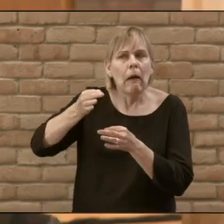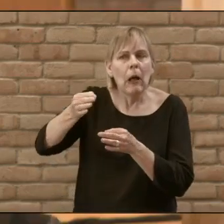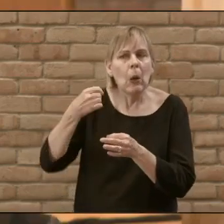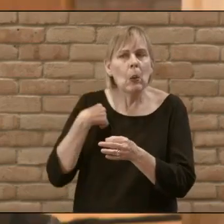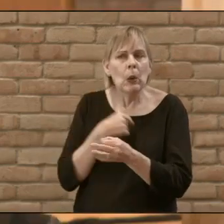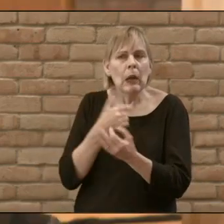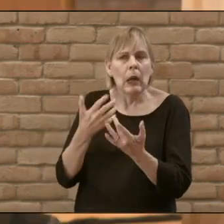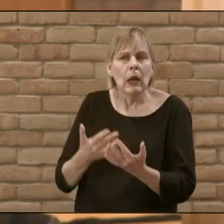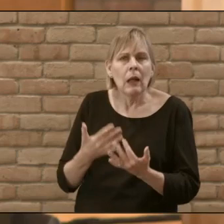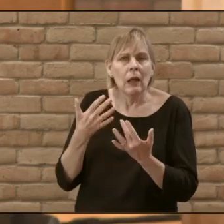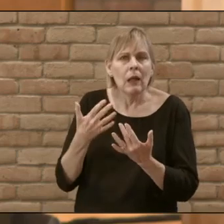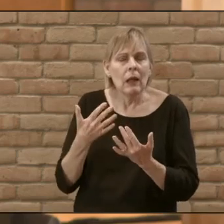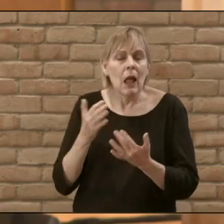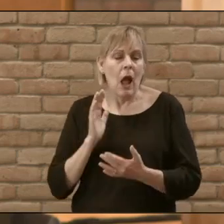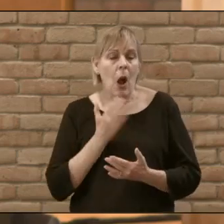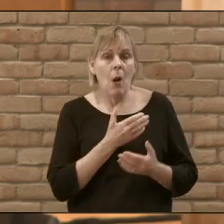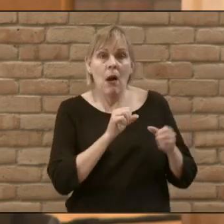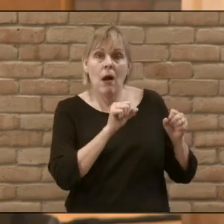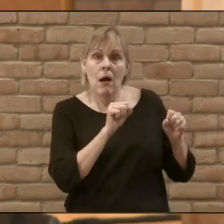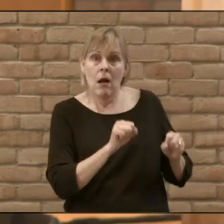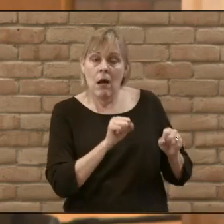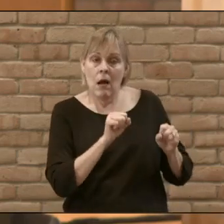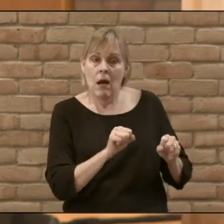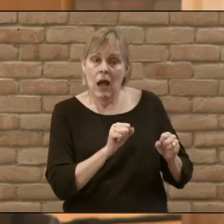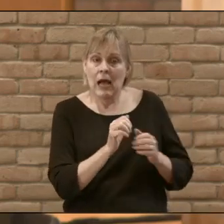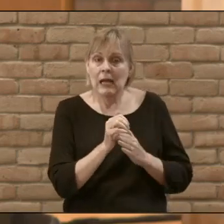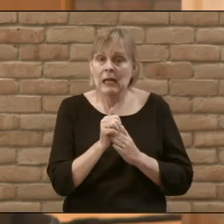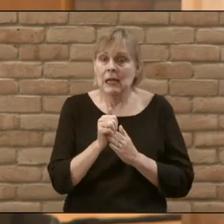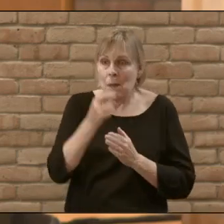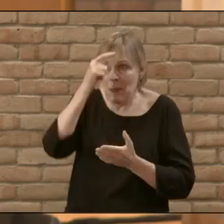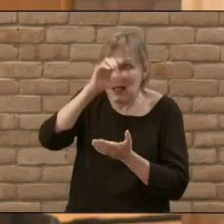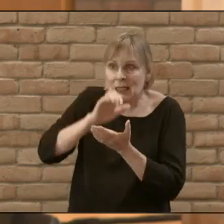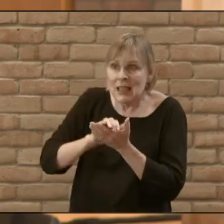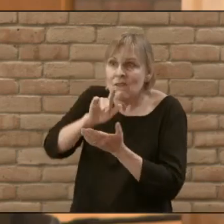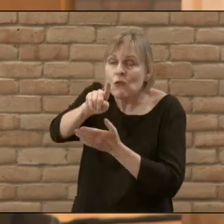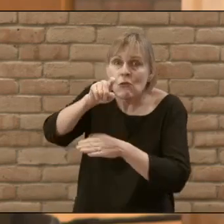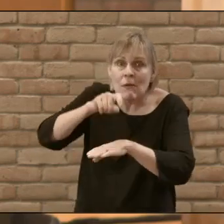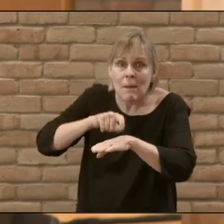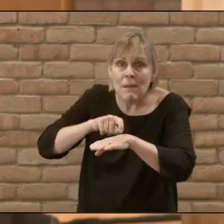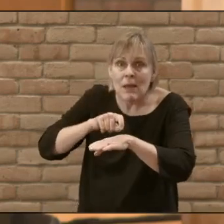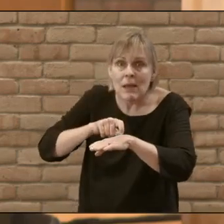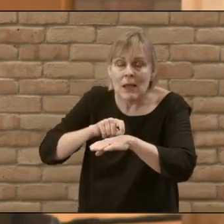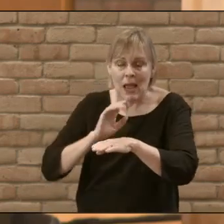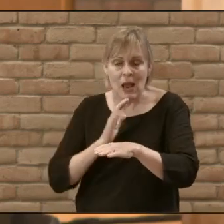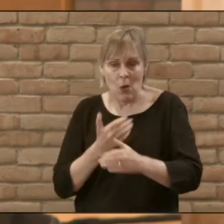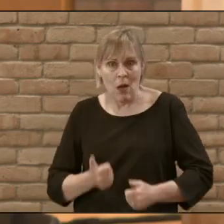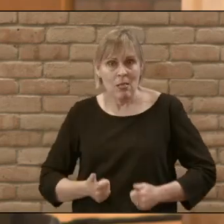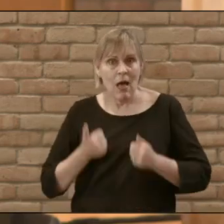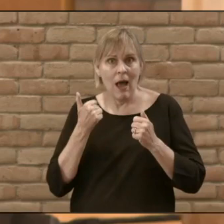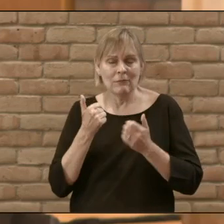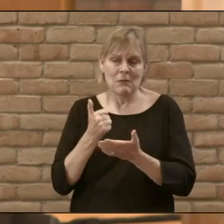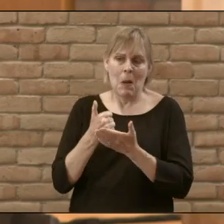expand our capacity to believe in you and your timing in our lives